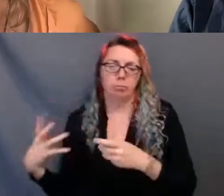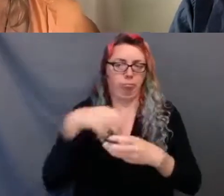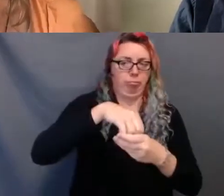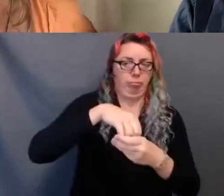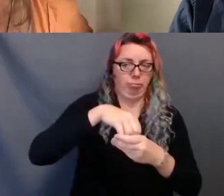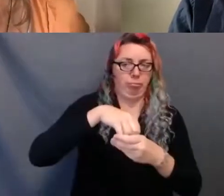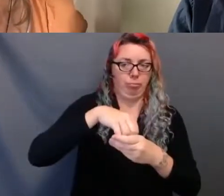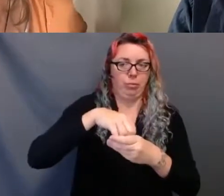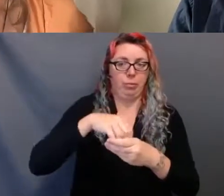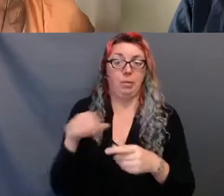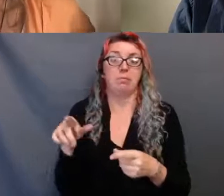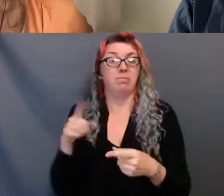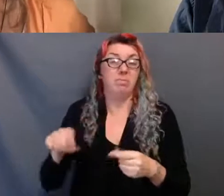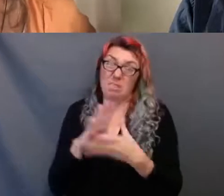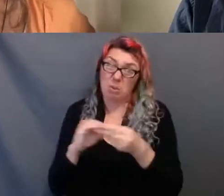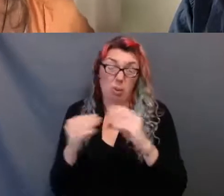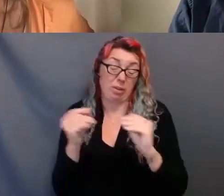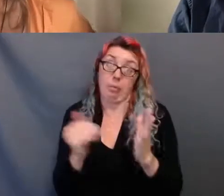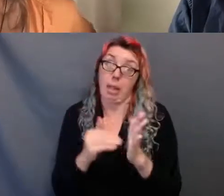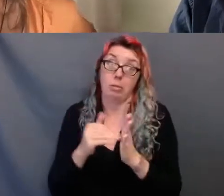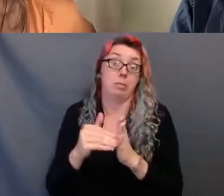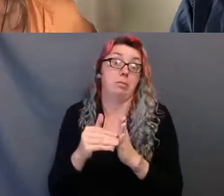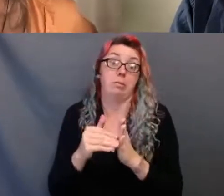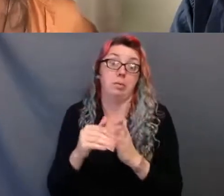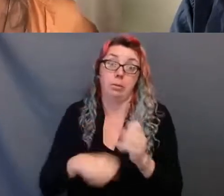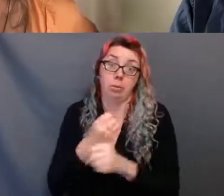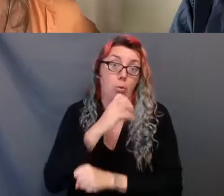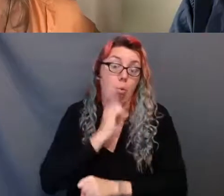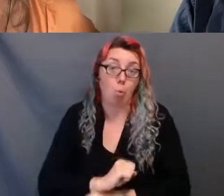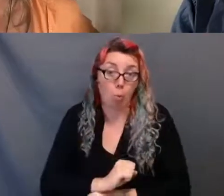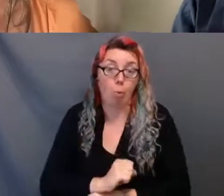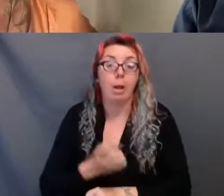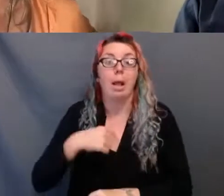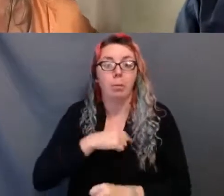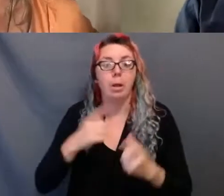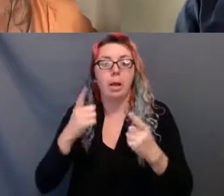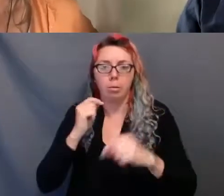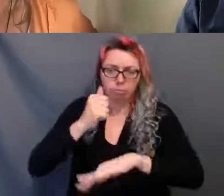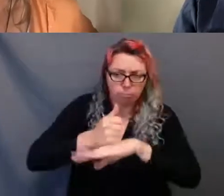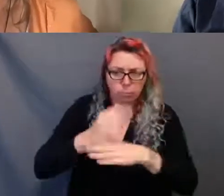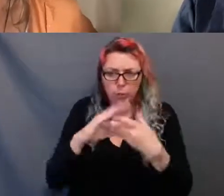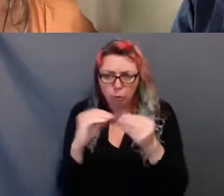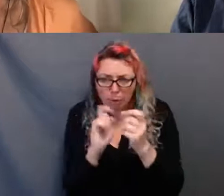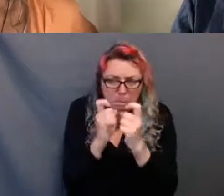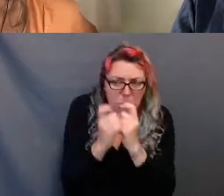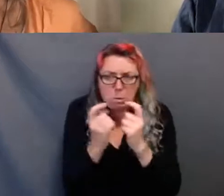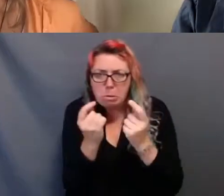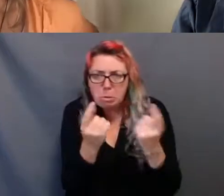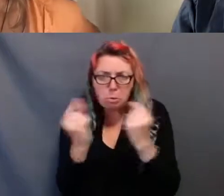course of a month and present it once or twice for the community for free. The narratives are